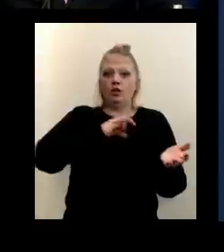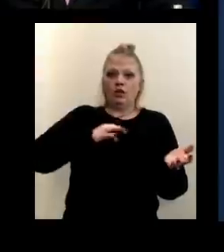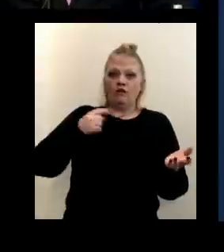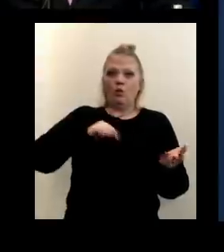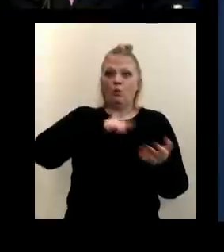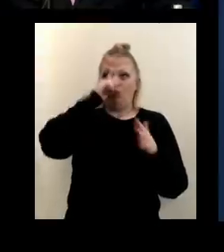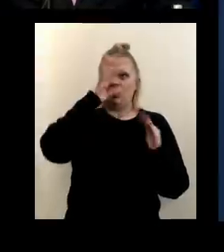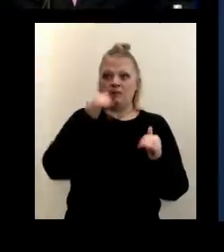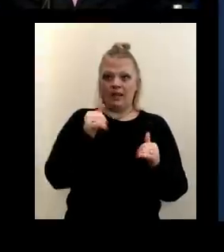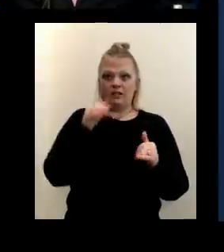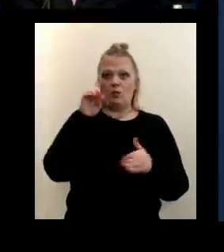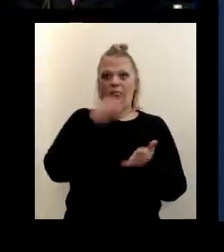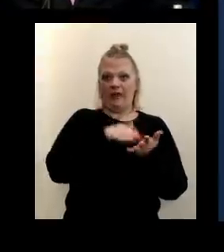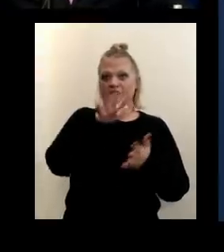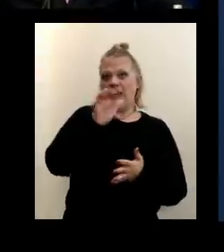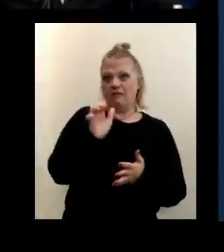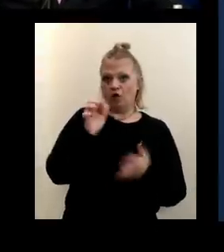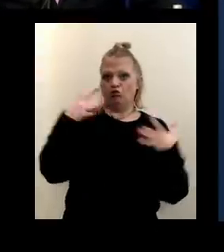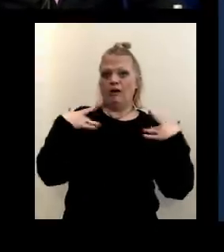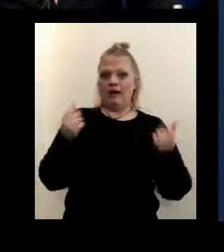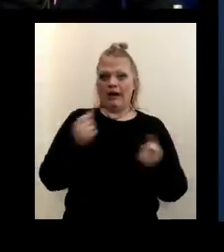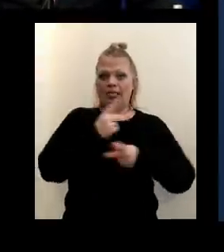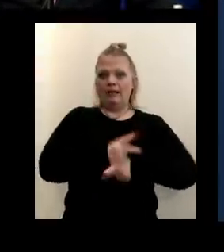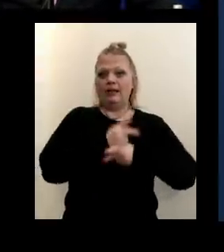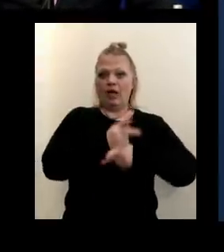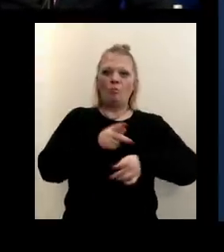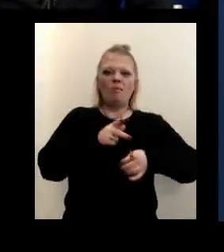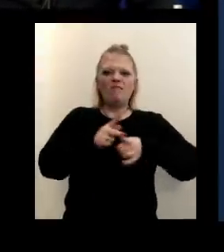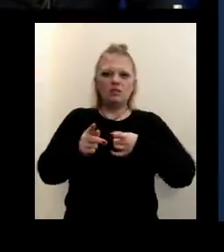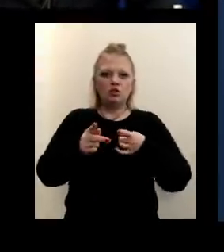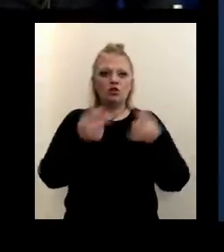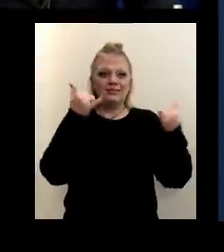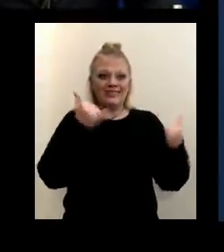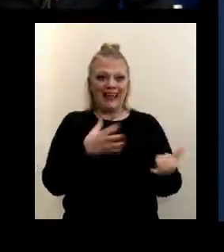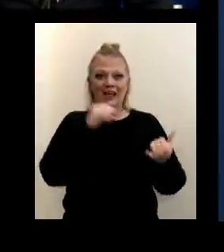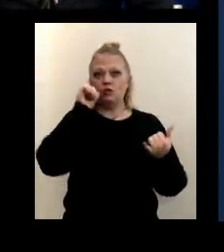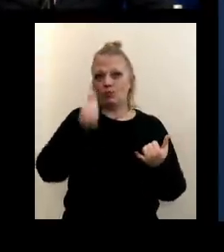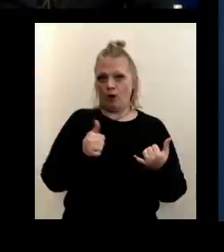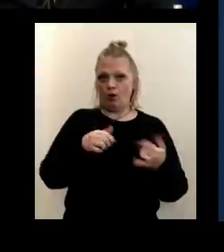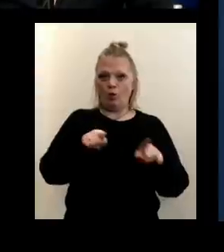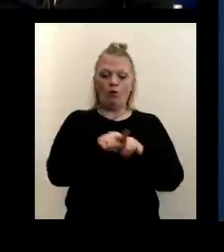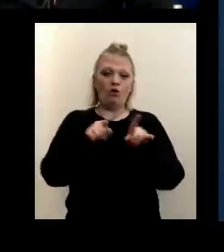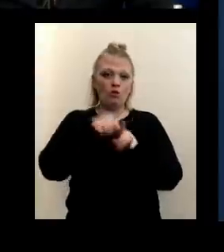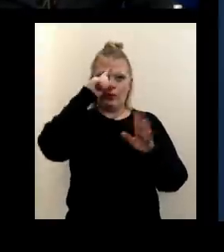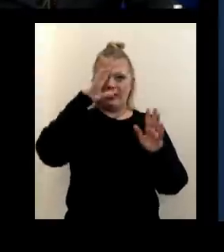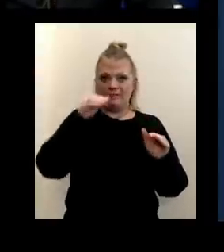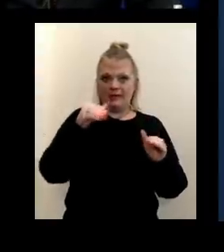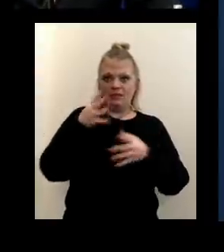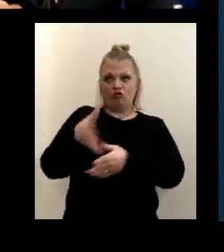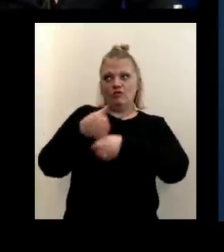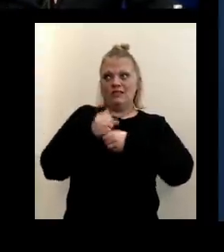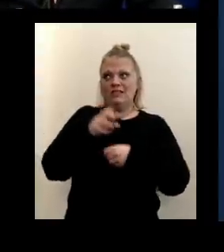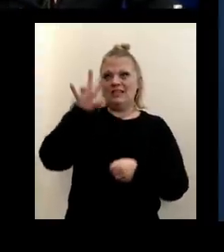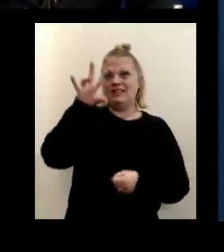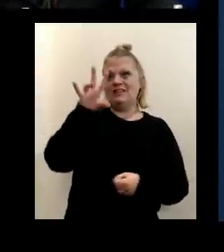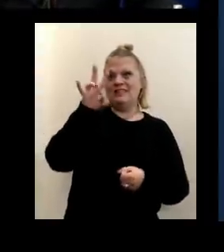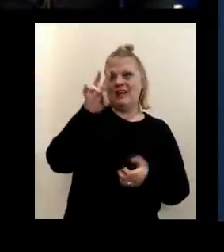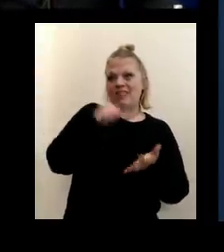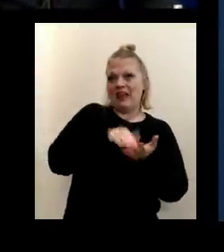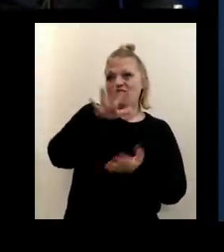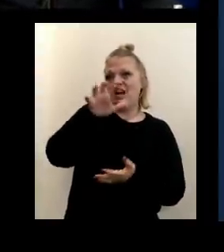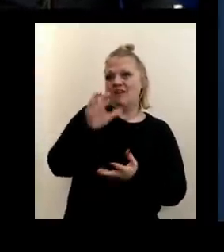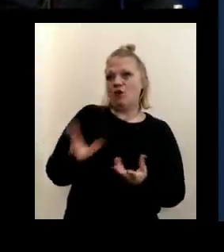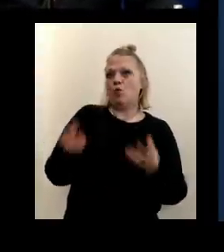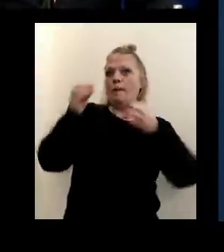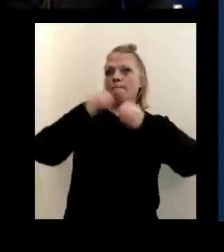1500 healthcare professionals to go through our doors today and tomorrow. And we are also expecting the receipt of 7500 more doses